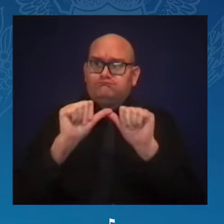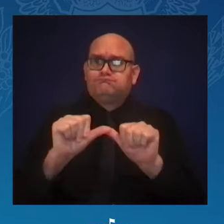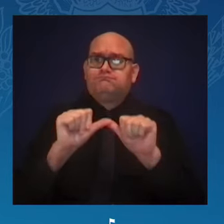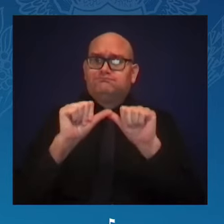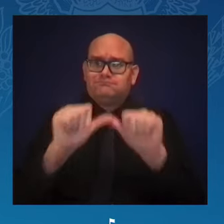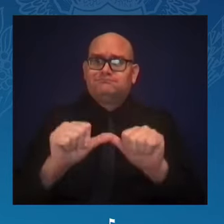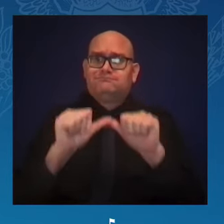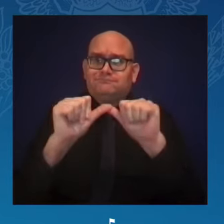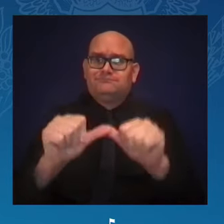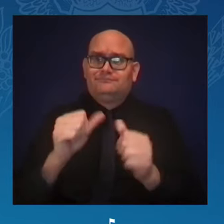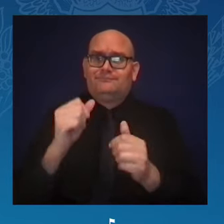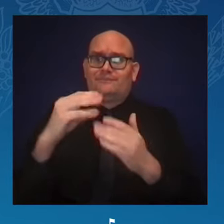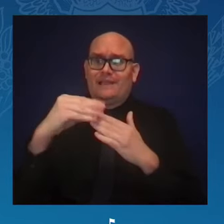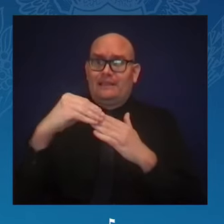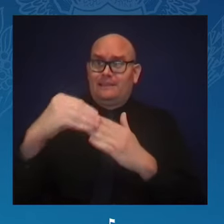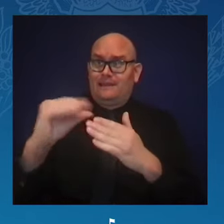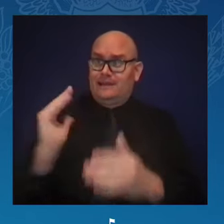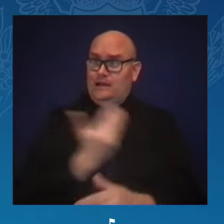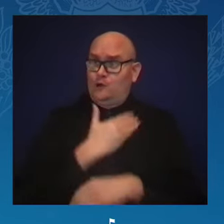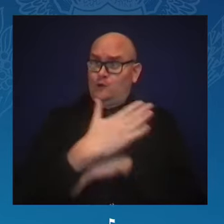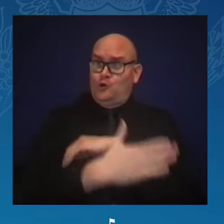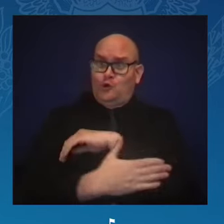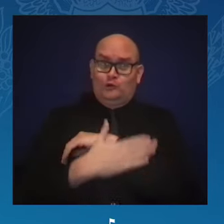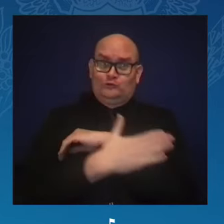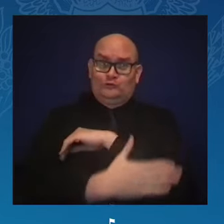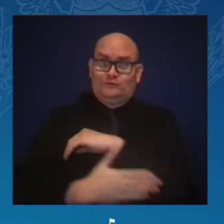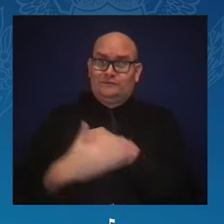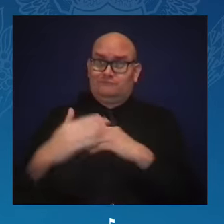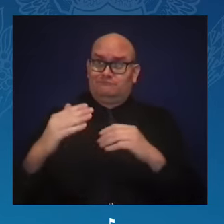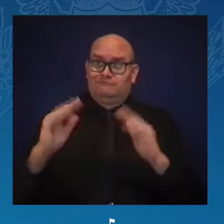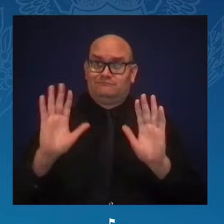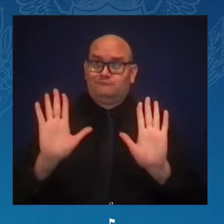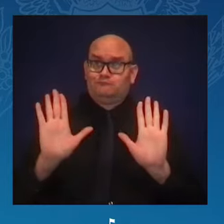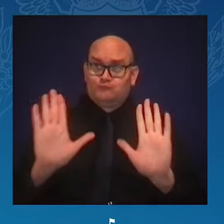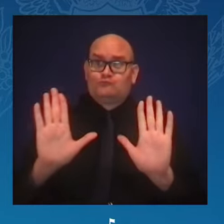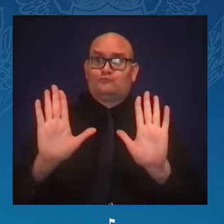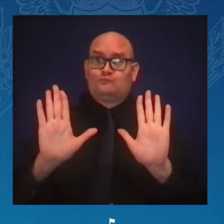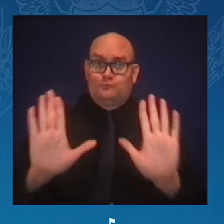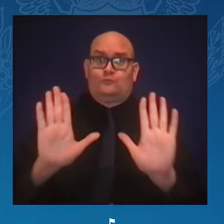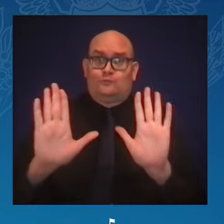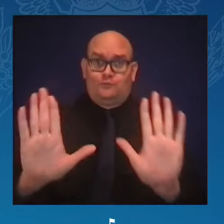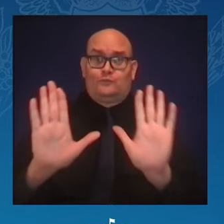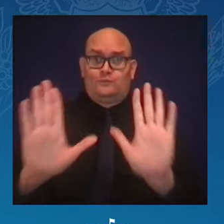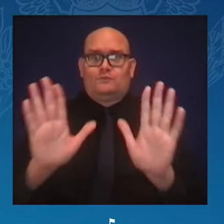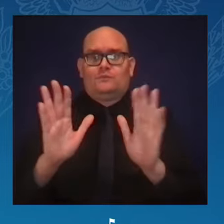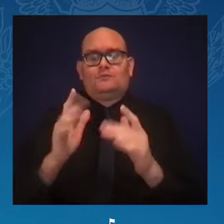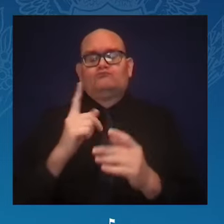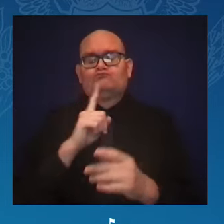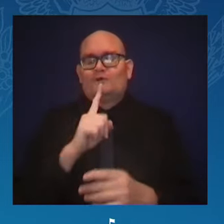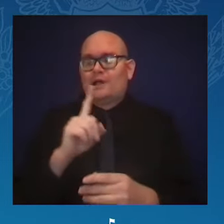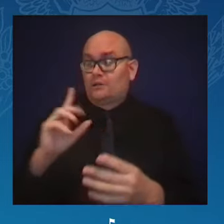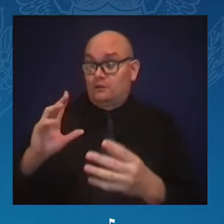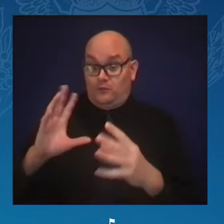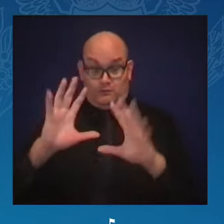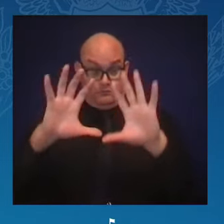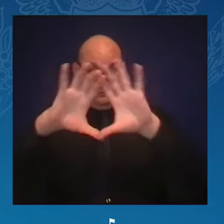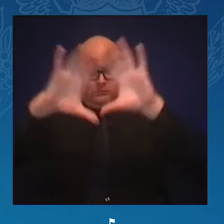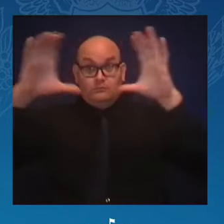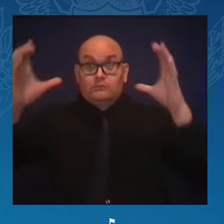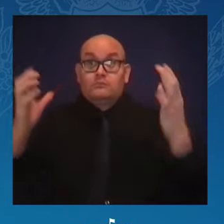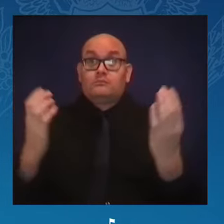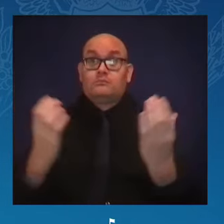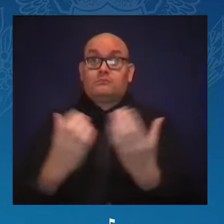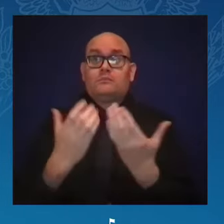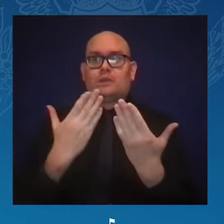forward. And for all of that, I thank you. And I am also